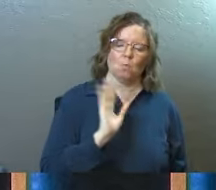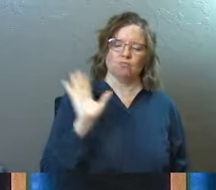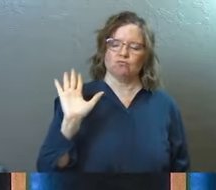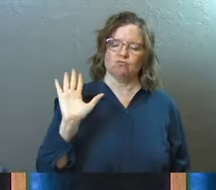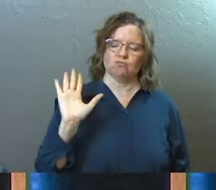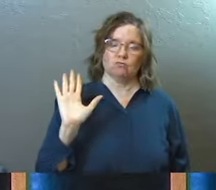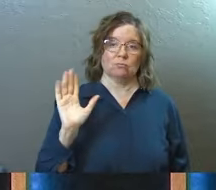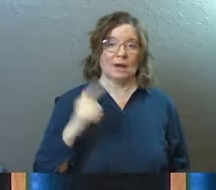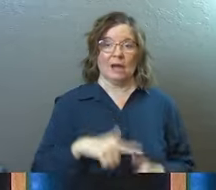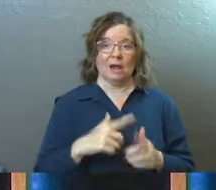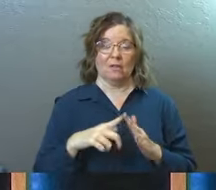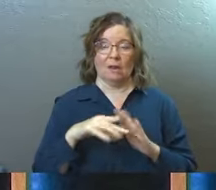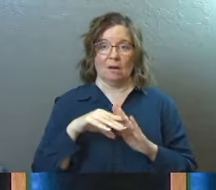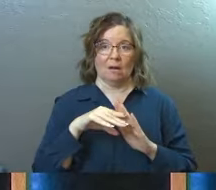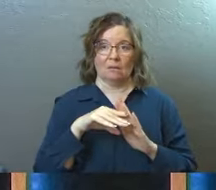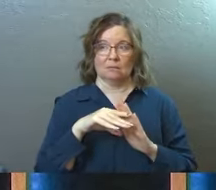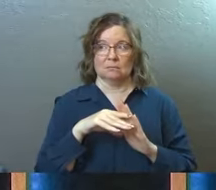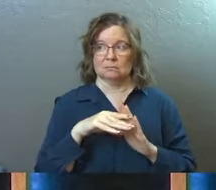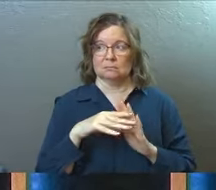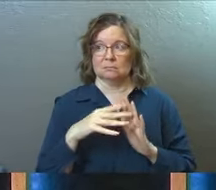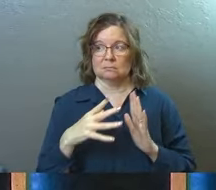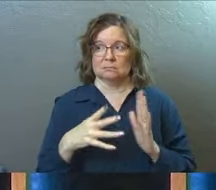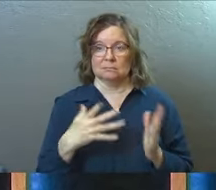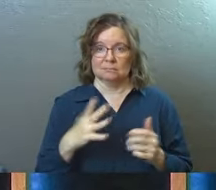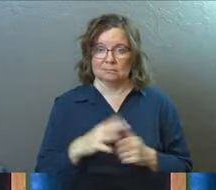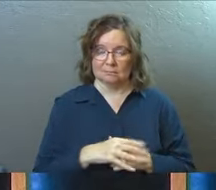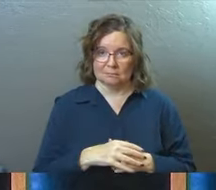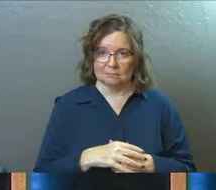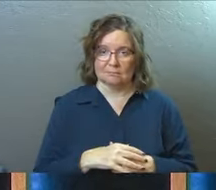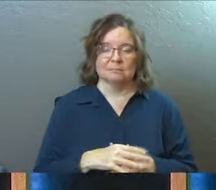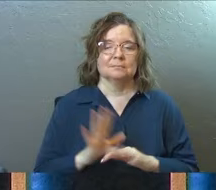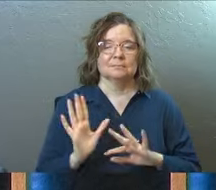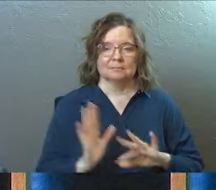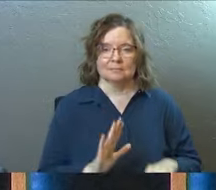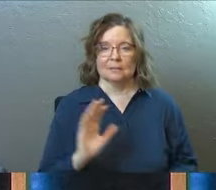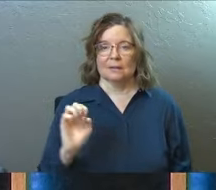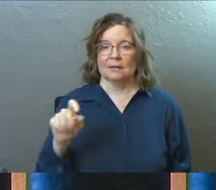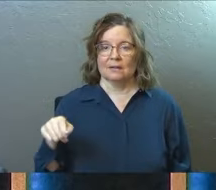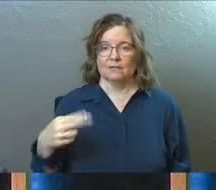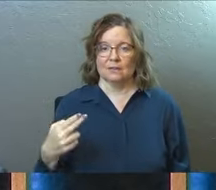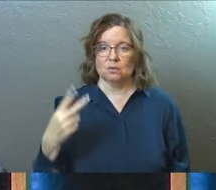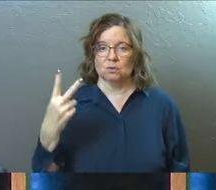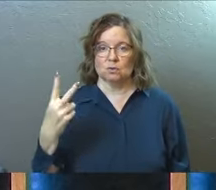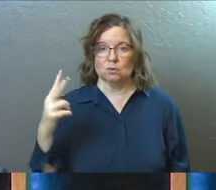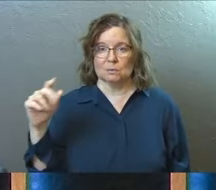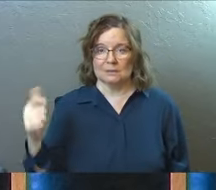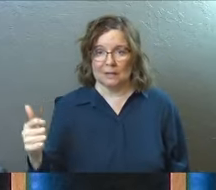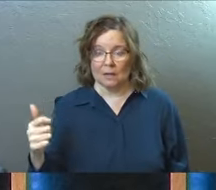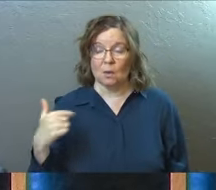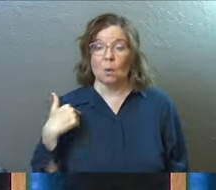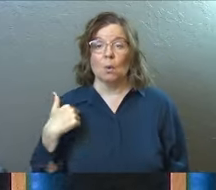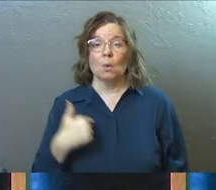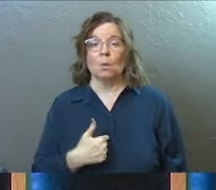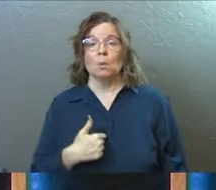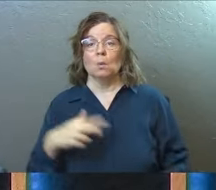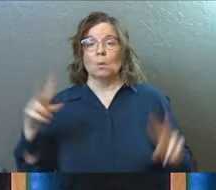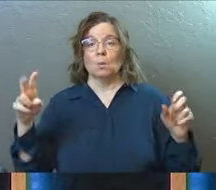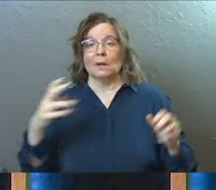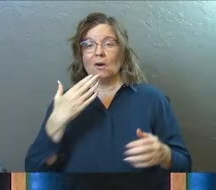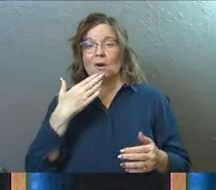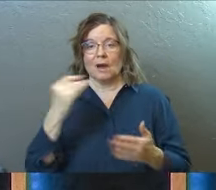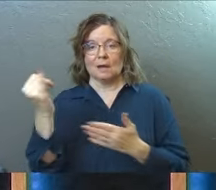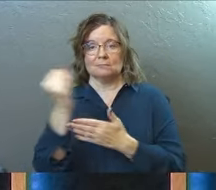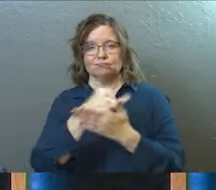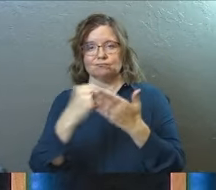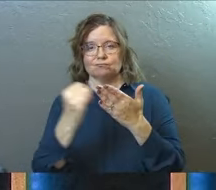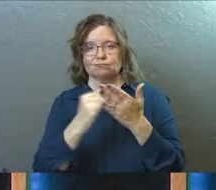And all of a sudden starts to... Ephesians 2.10. For we are God's masterpiece. God